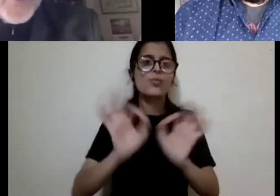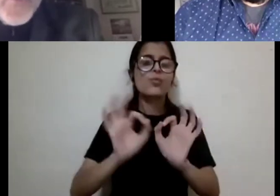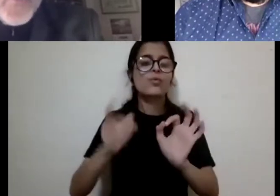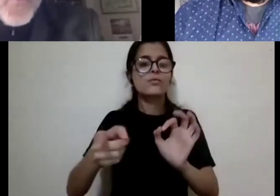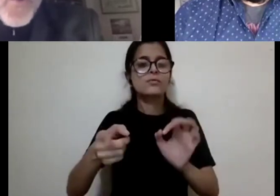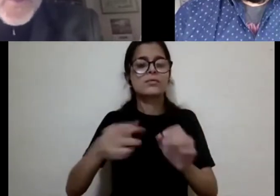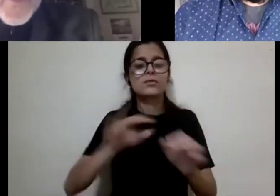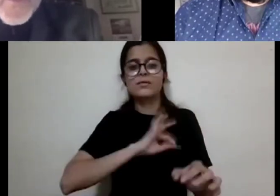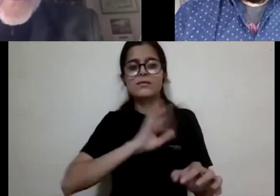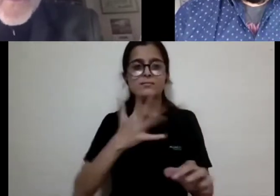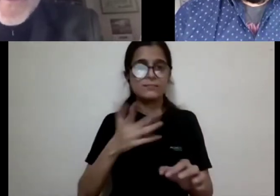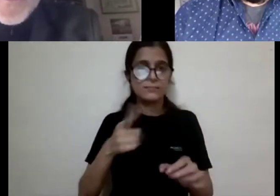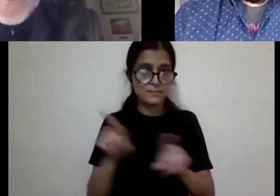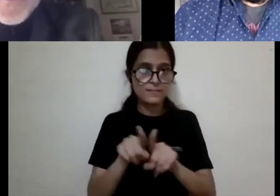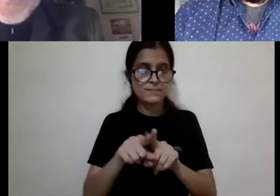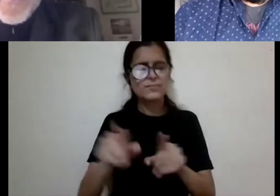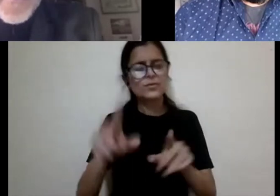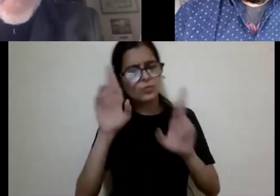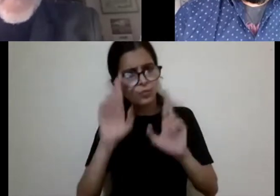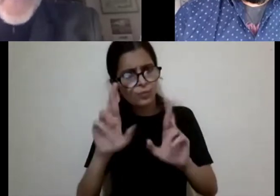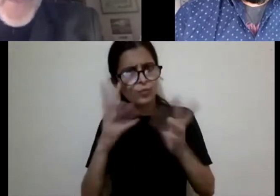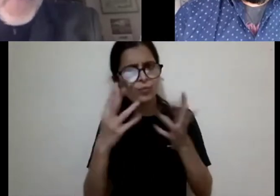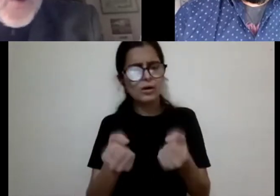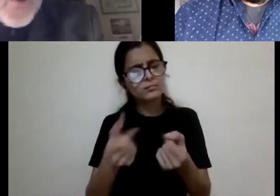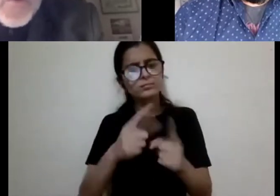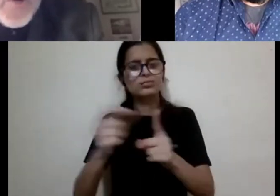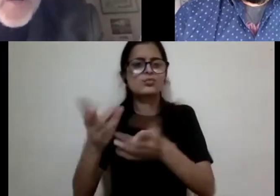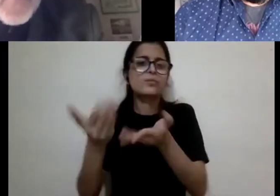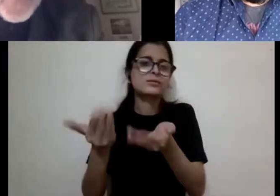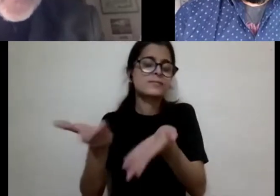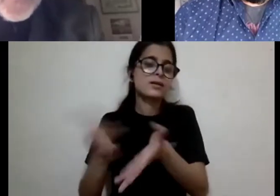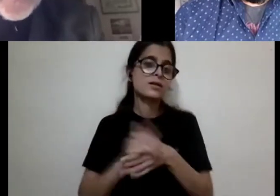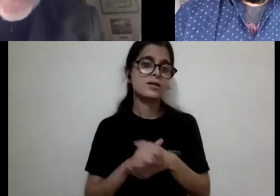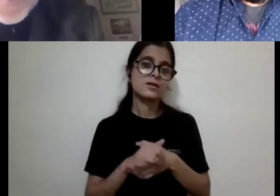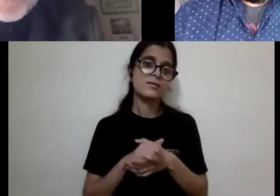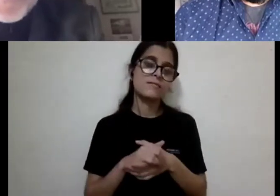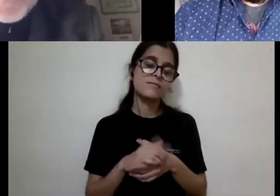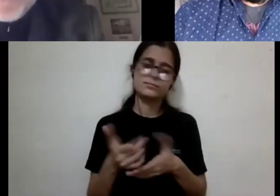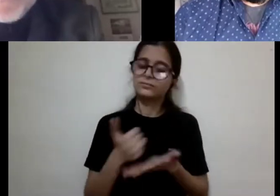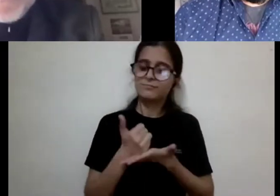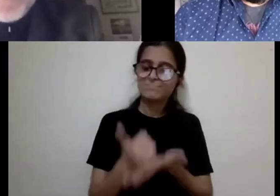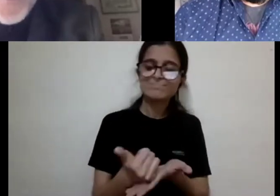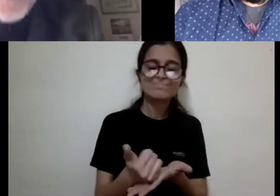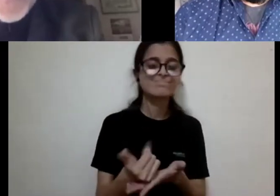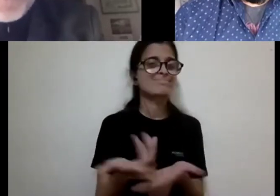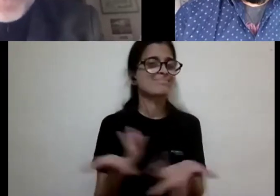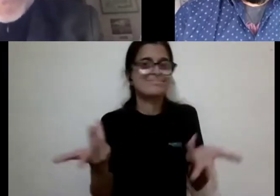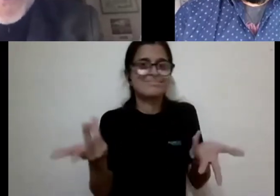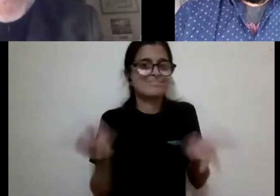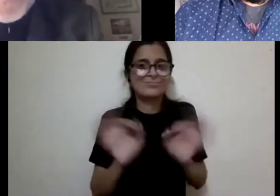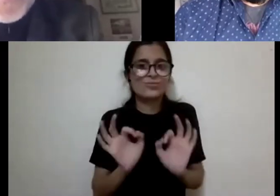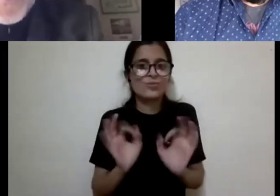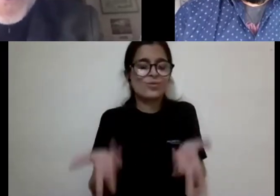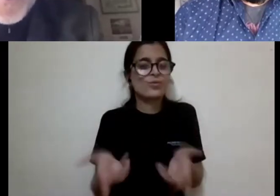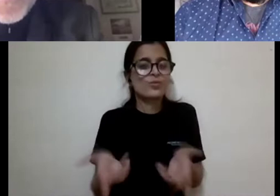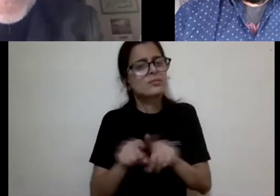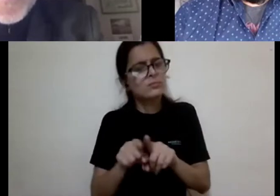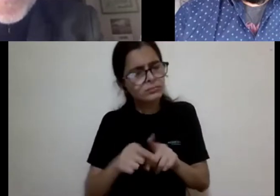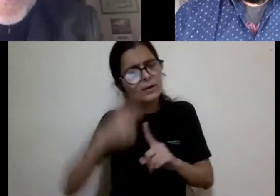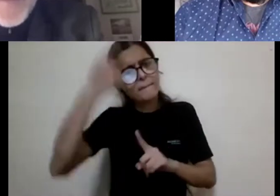you wished you weren't doing it. Um, and, but you, you're helpless. You can't stop, um, obsessive personality,